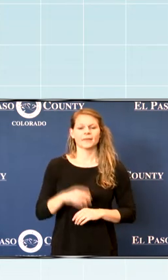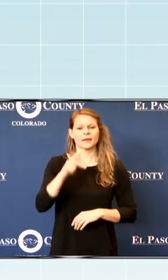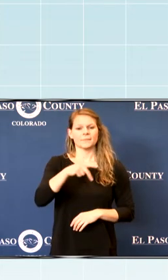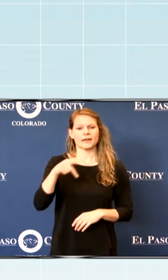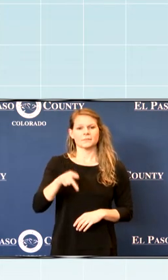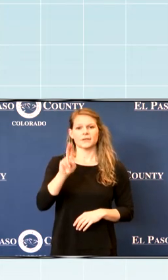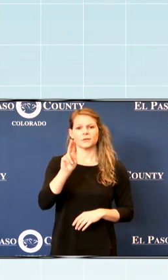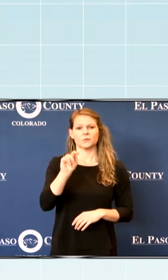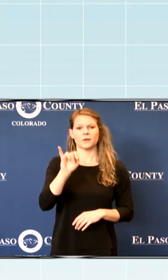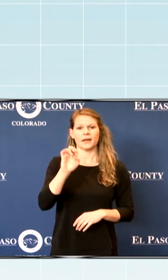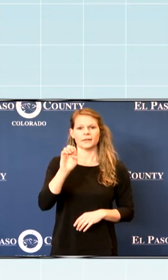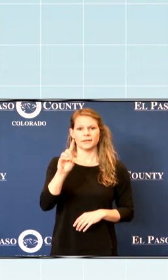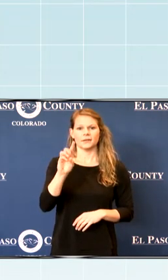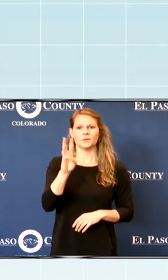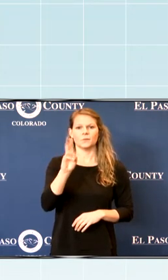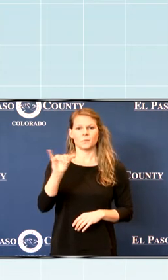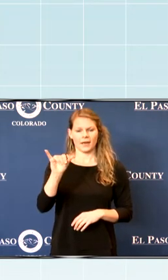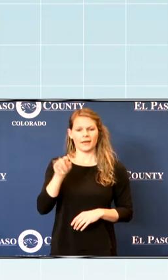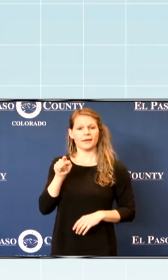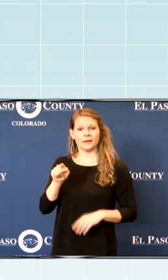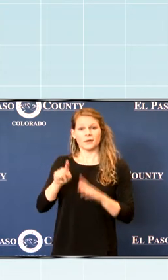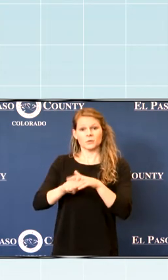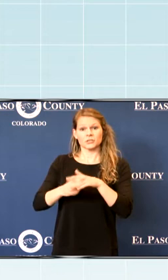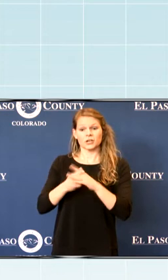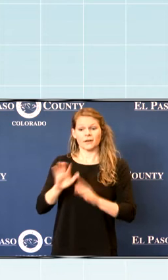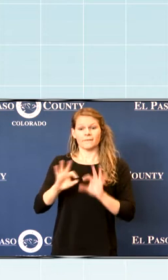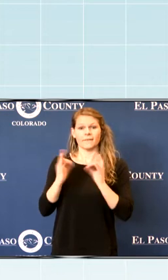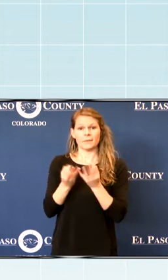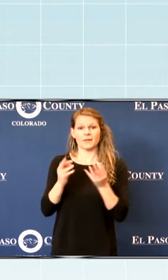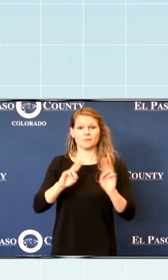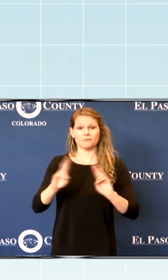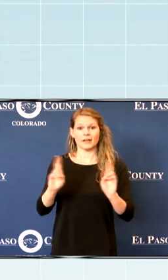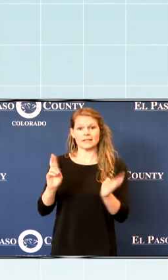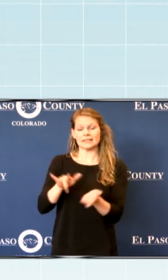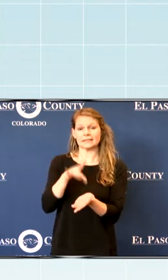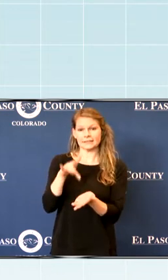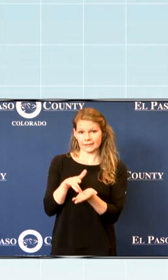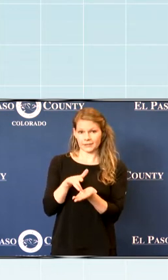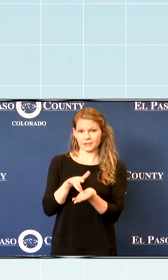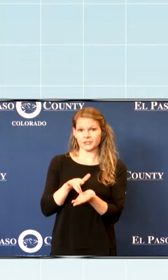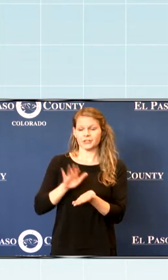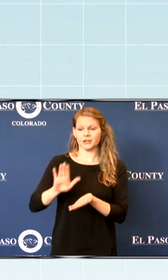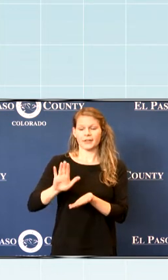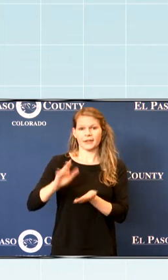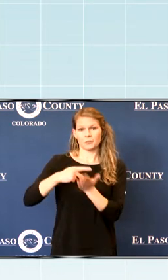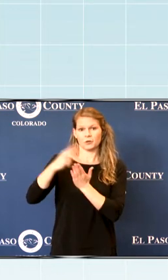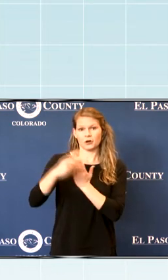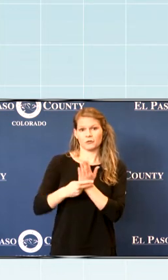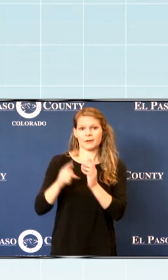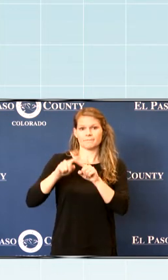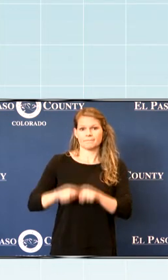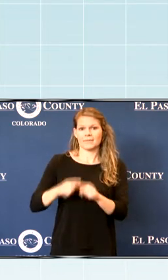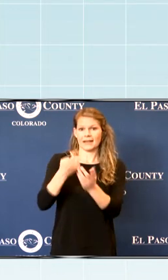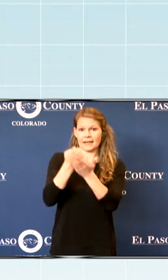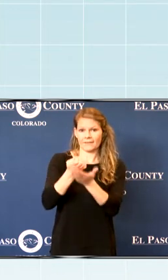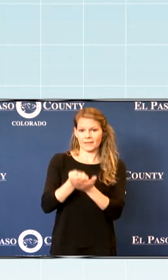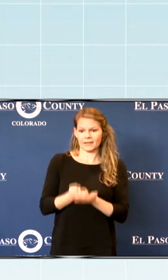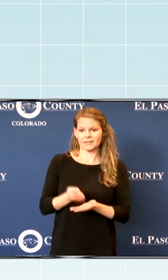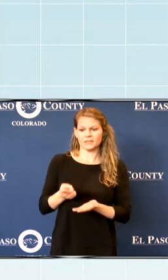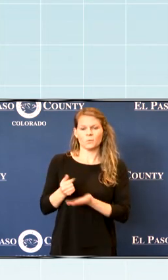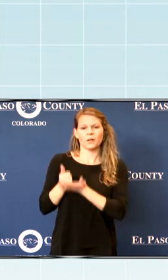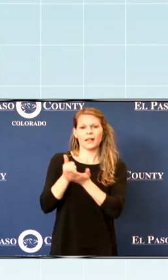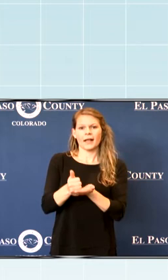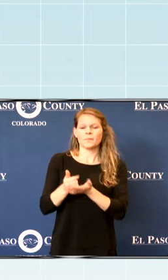Way will be able to start on its Family Readiness Center, where their evidence-based programming will work to help break